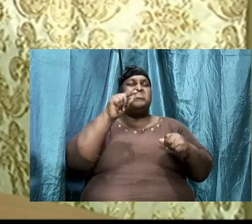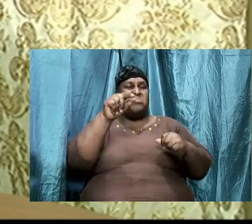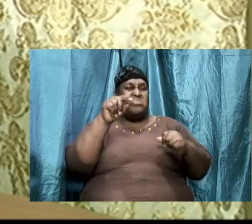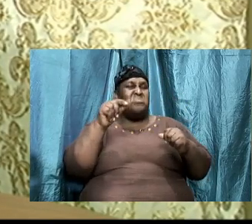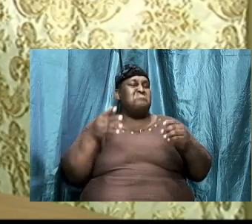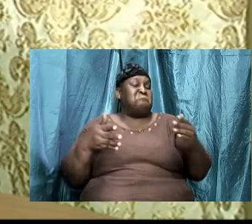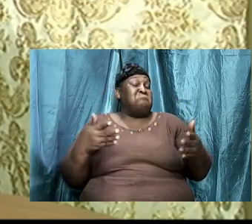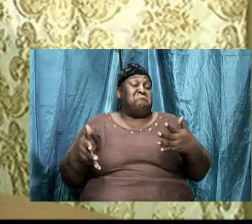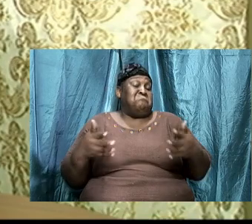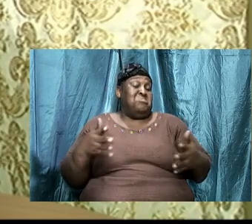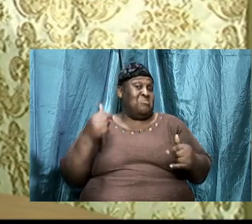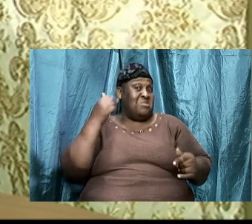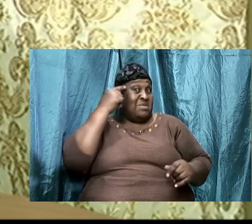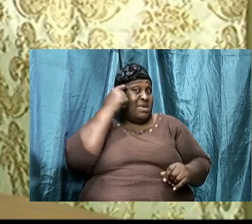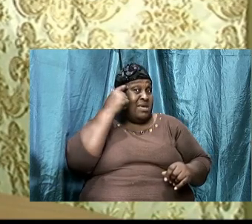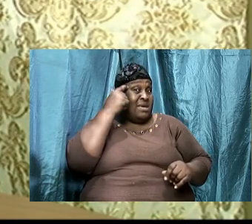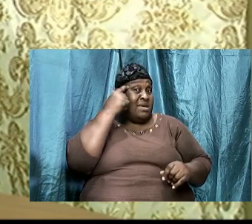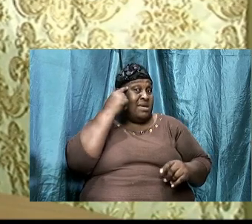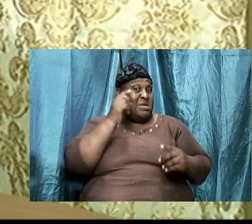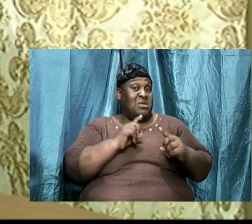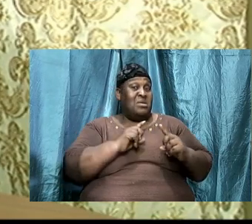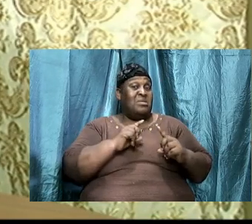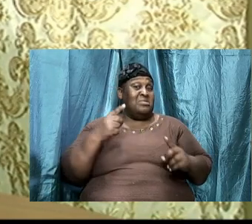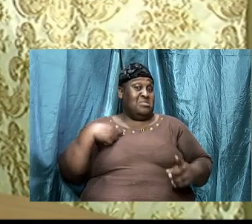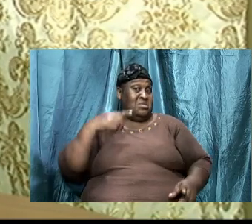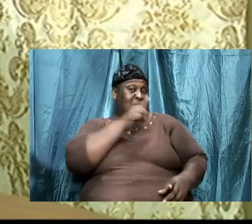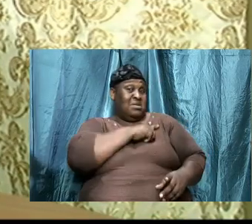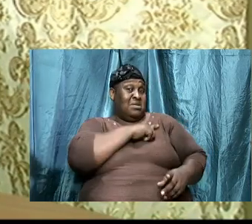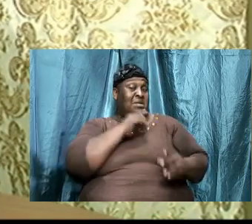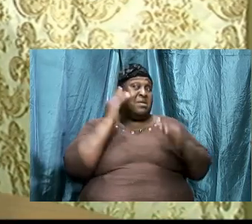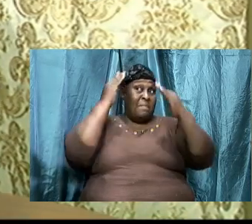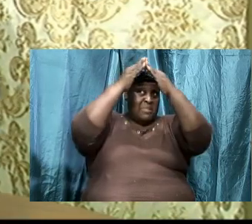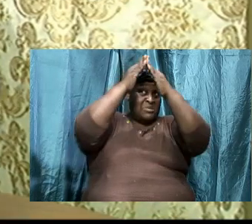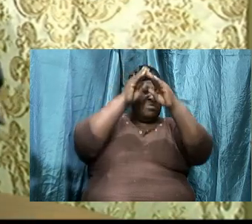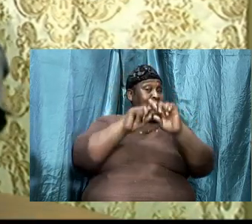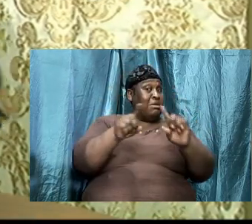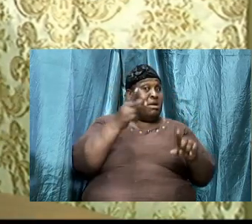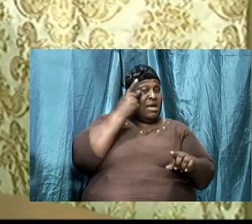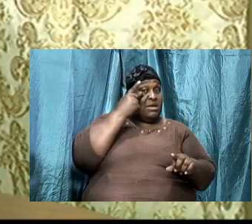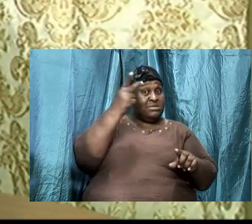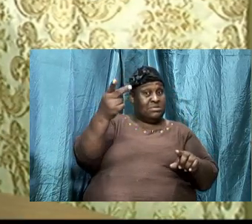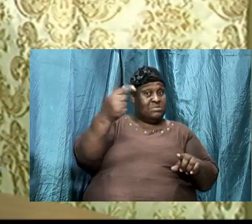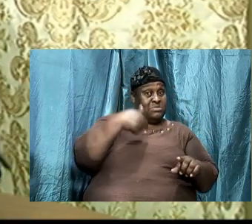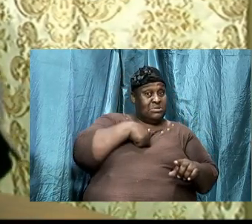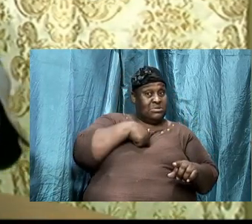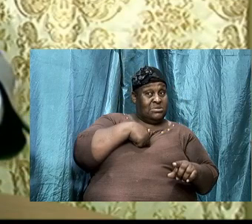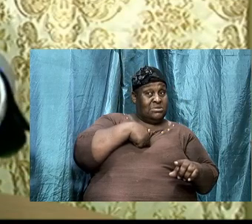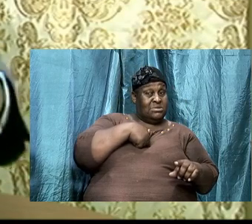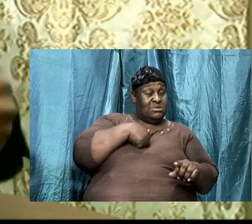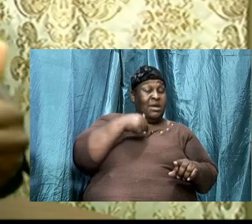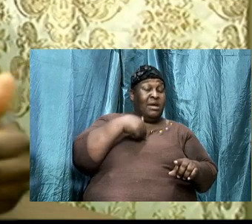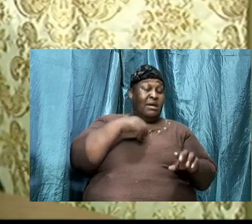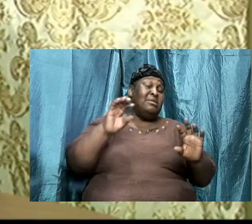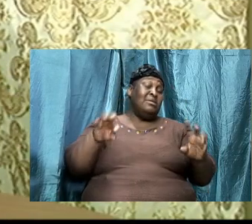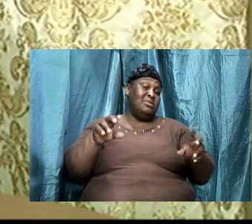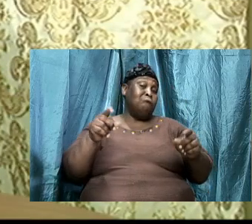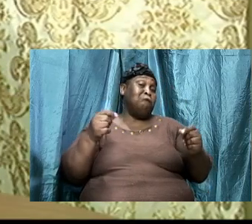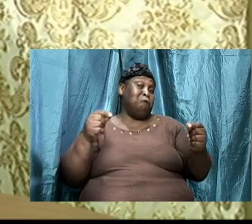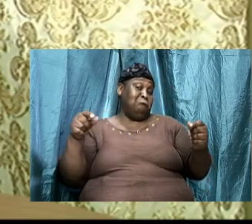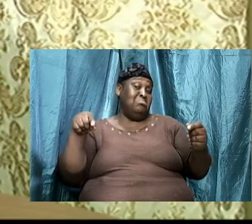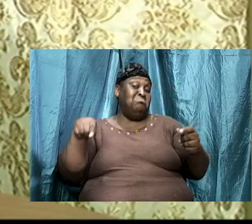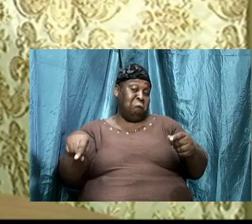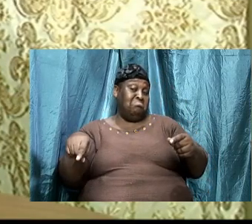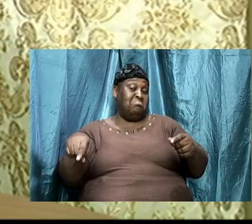he can counsel me, bishop counsel me, so I can do this or I can do that.